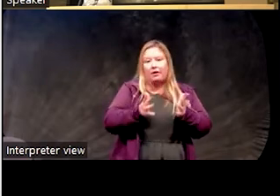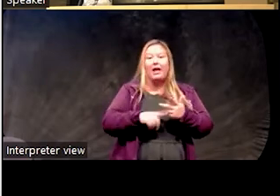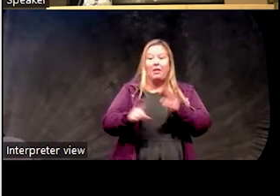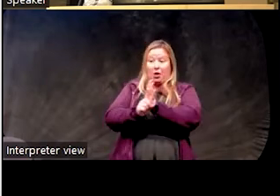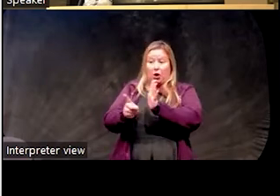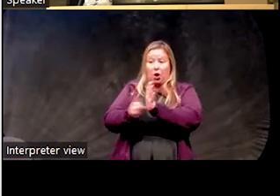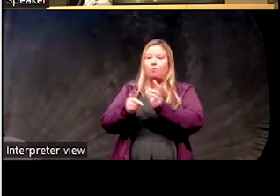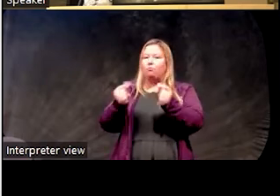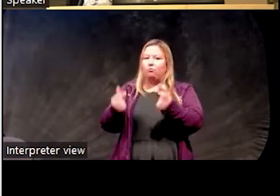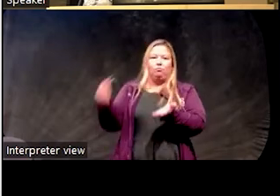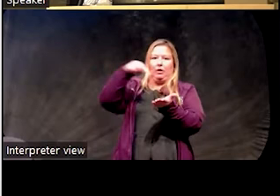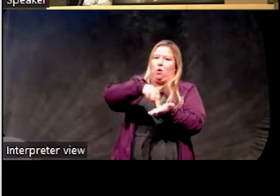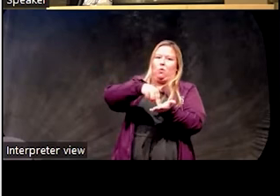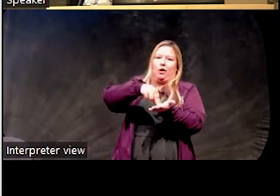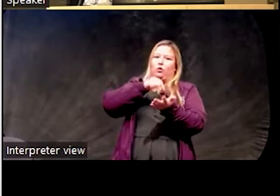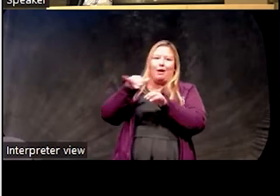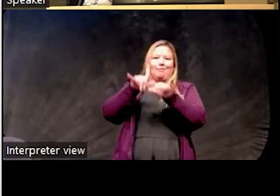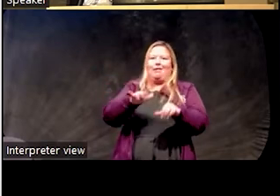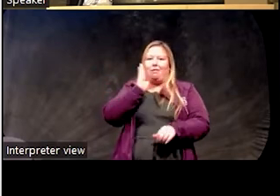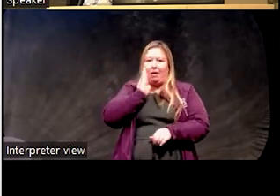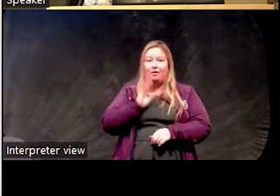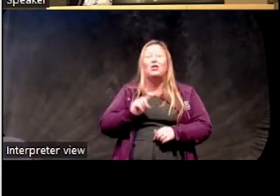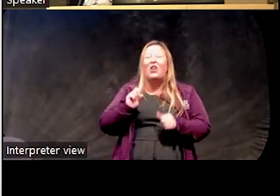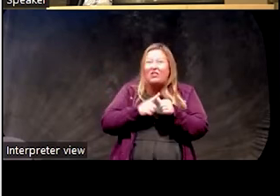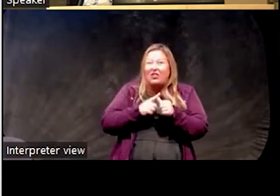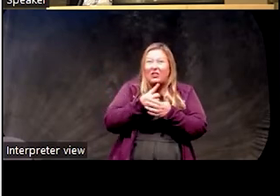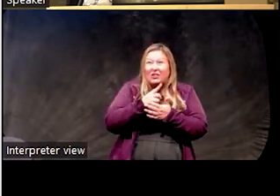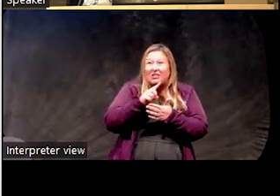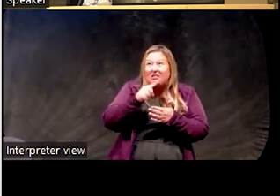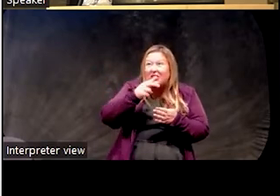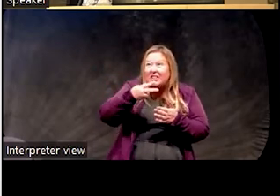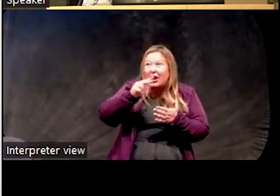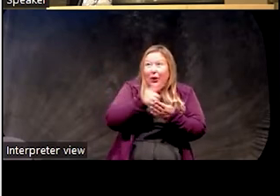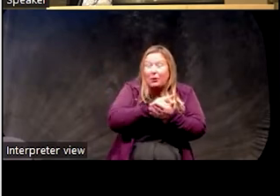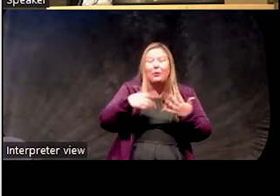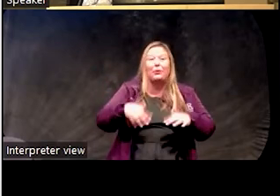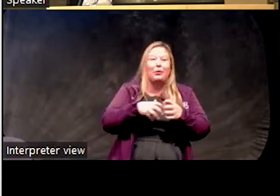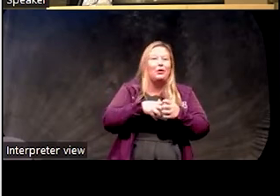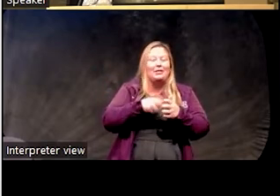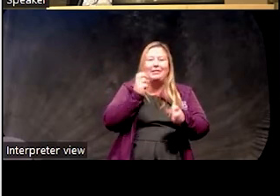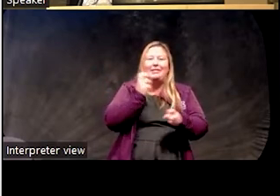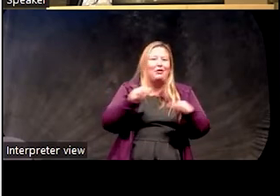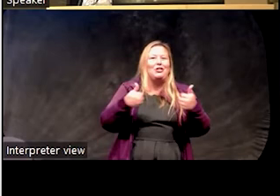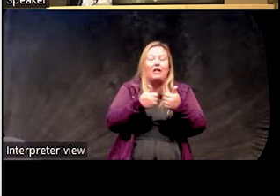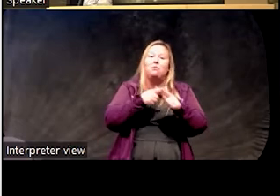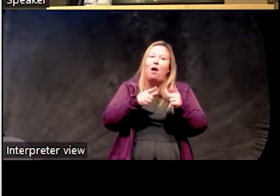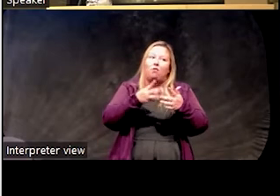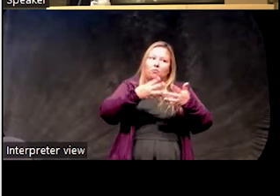Don't extend that time in bed. So the first weeks are pretty rough. But after that, they start to feel better.